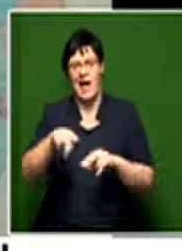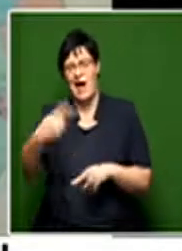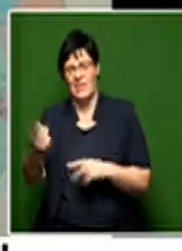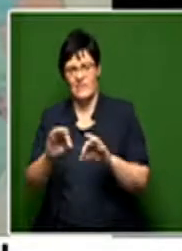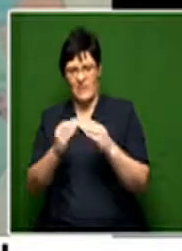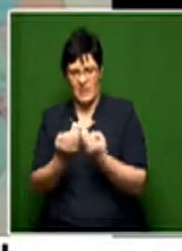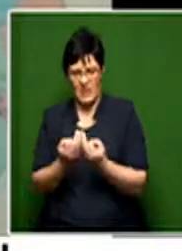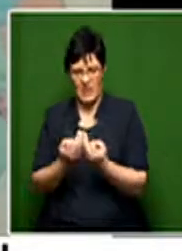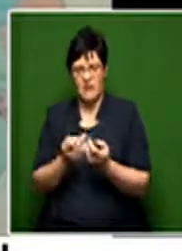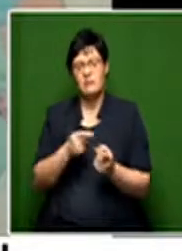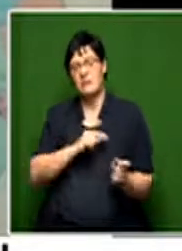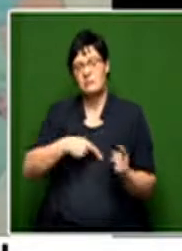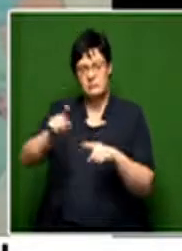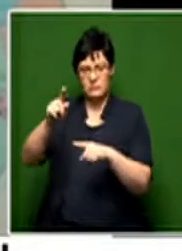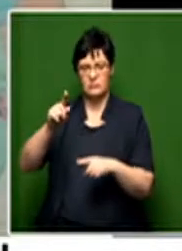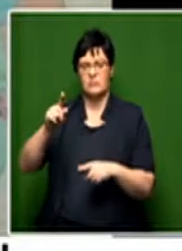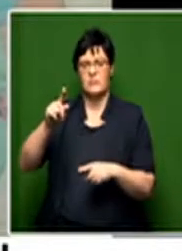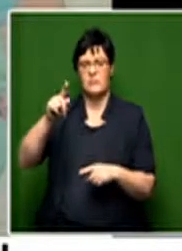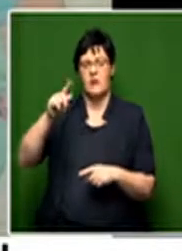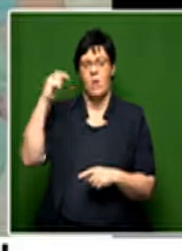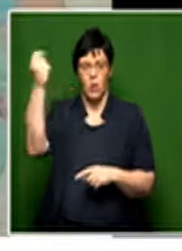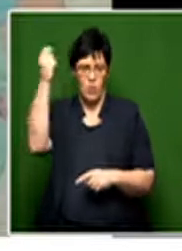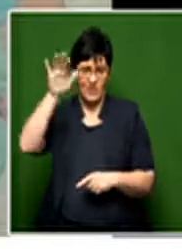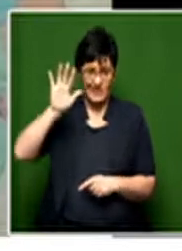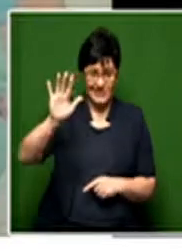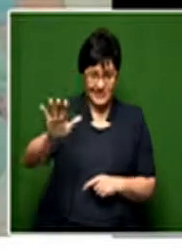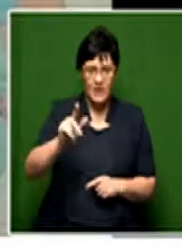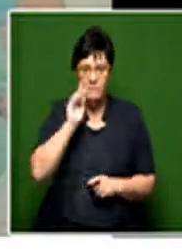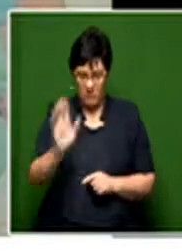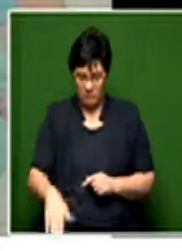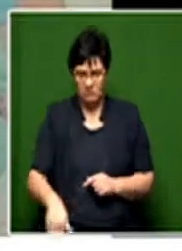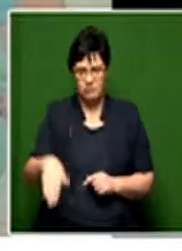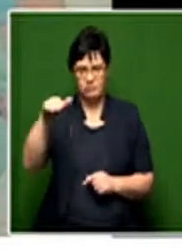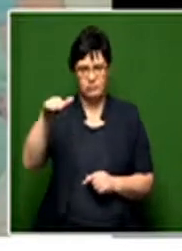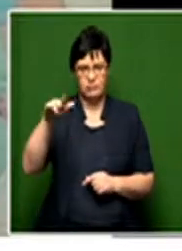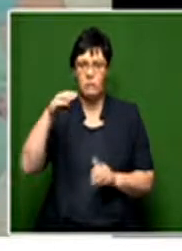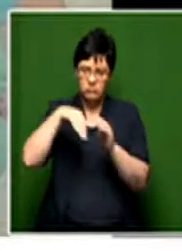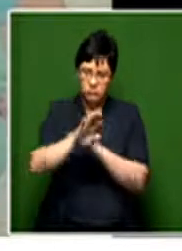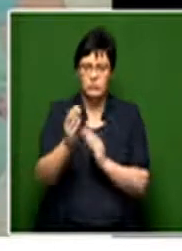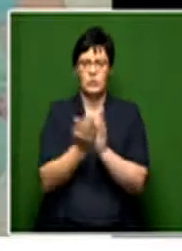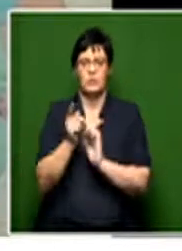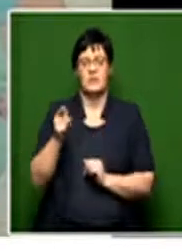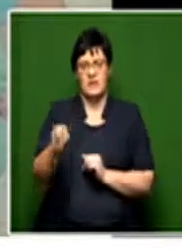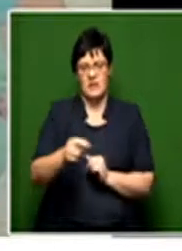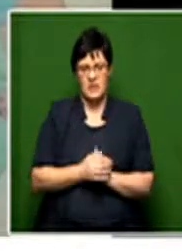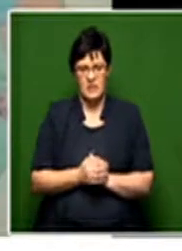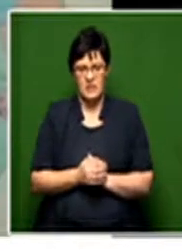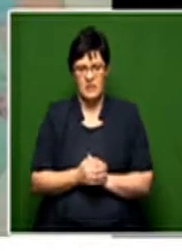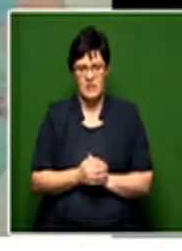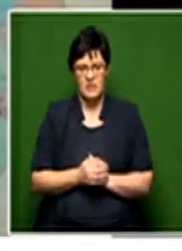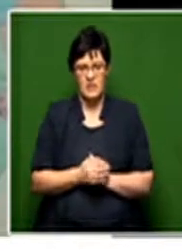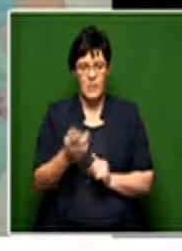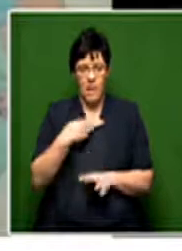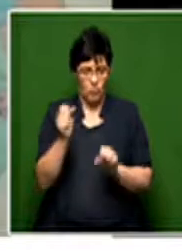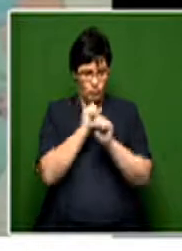that took me to Pulukwani. And I was raised there and went to school there. I